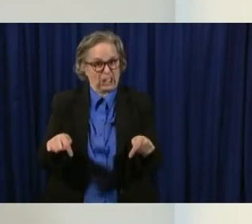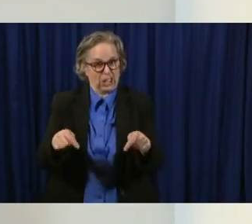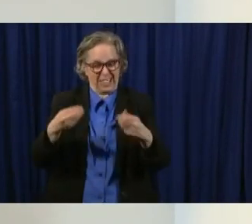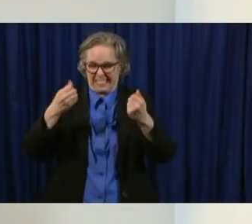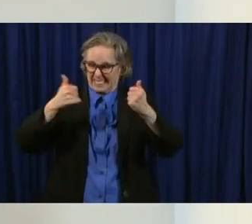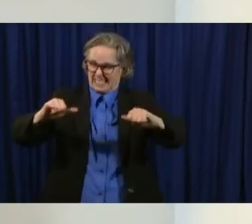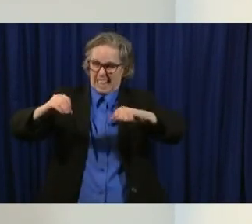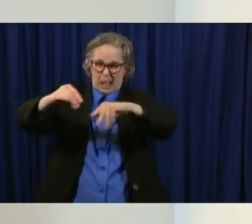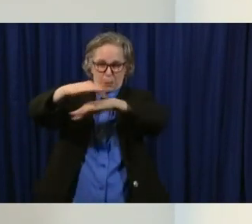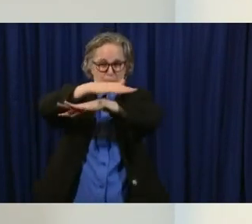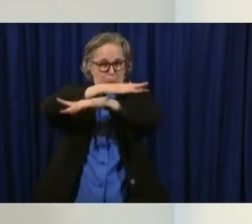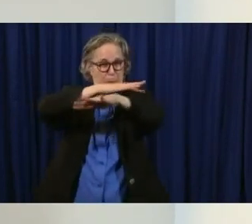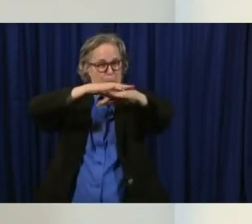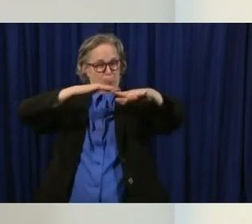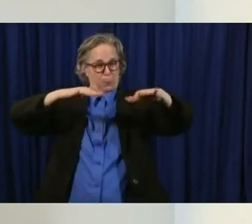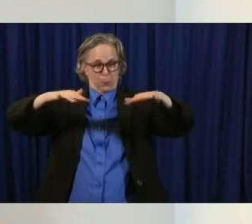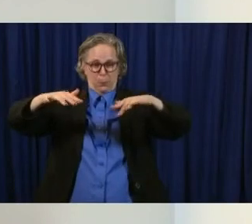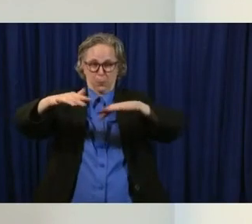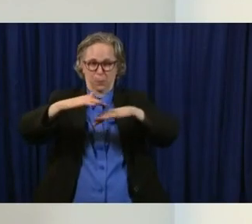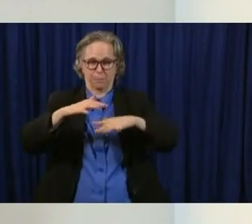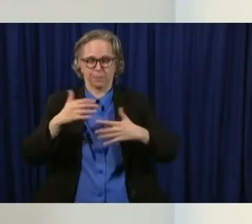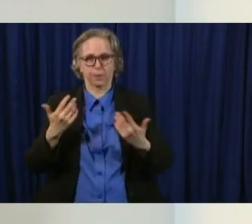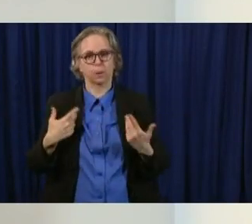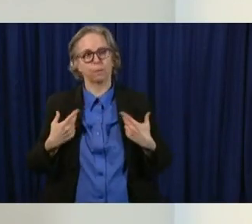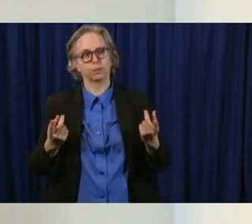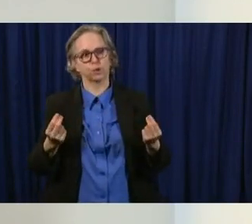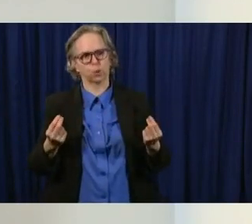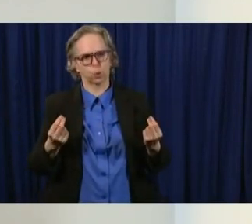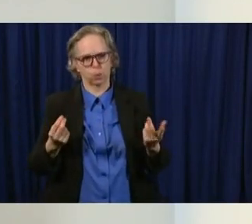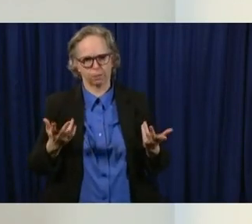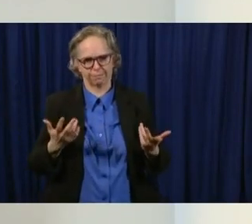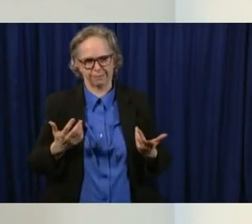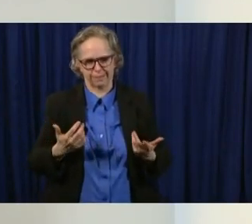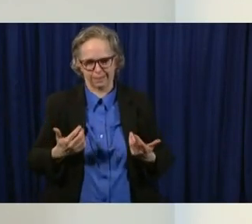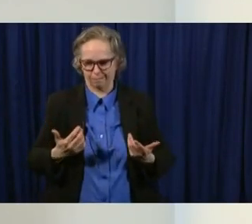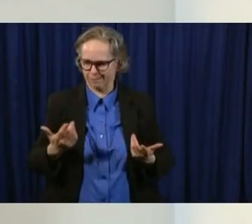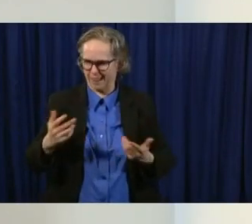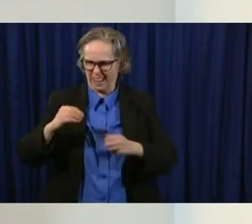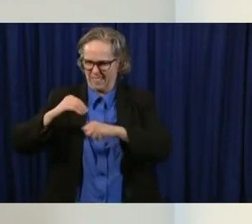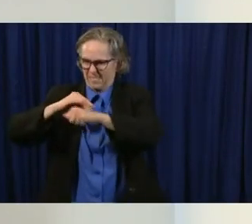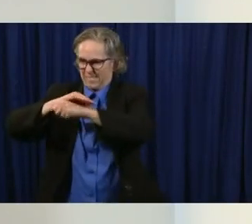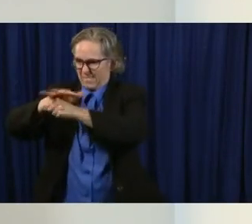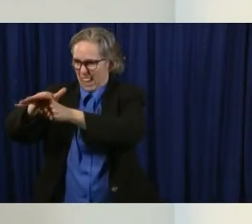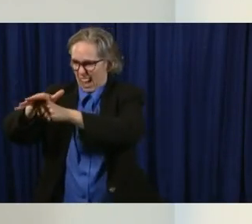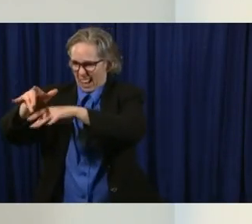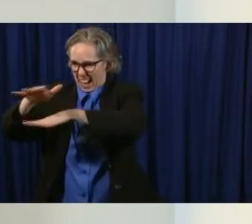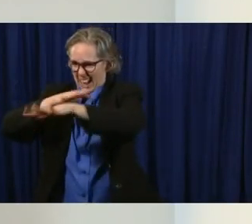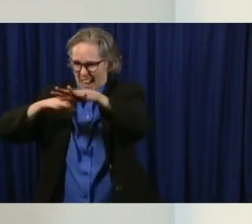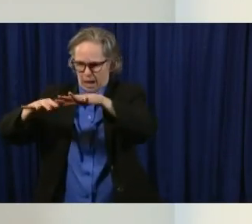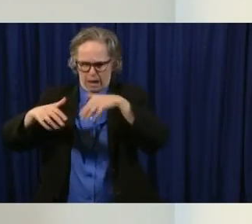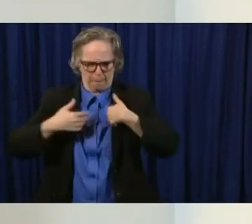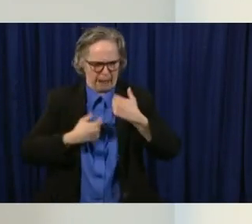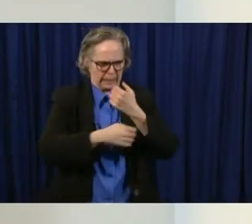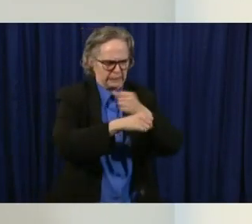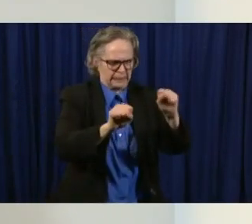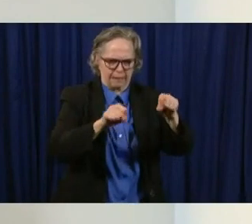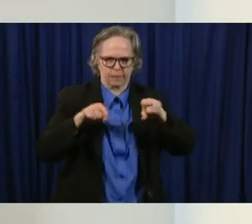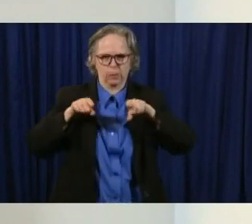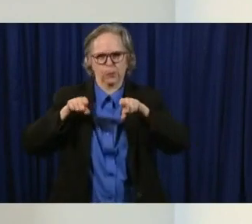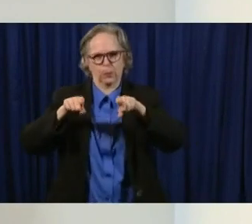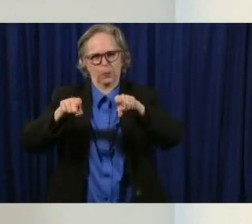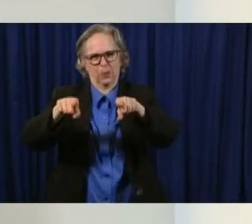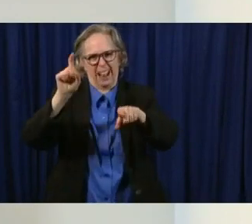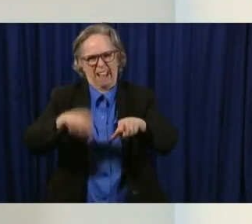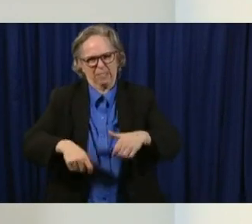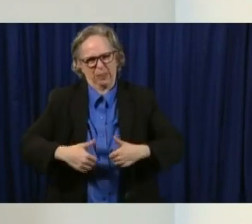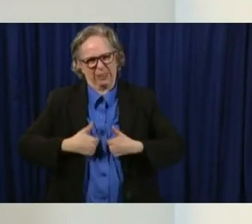phase in learning how to live with it safely so we can protect people's lives and livelihoods. Uh, and the strategy today is